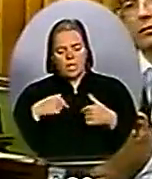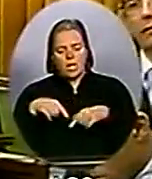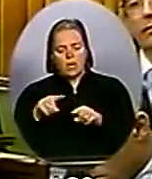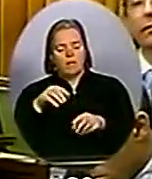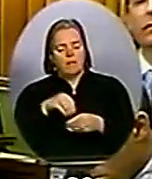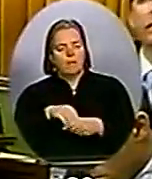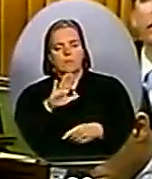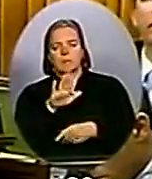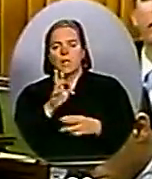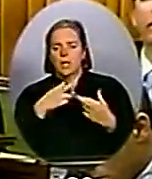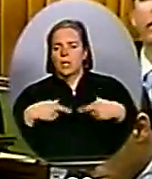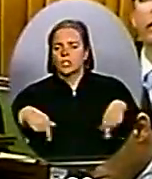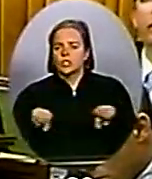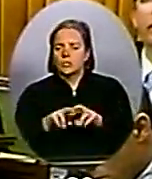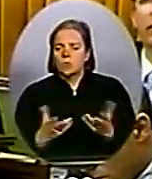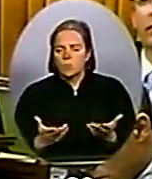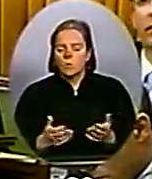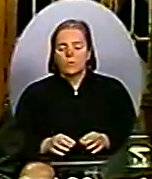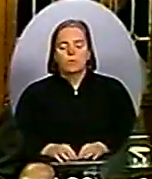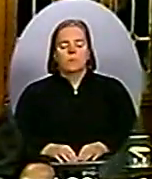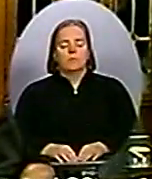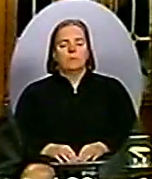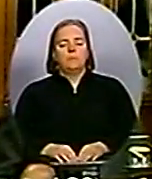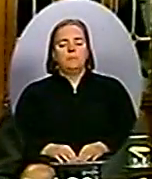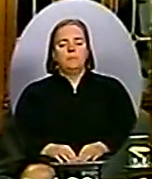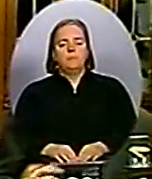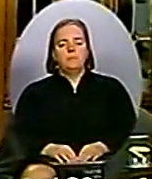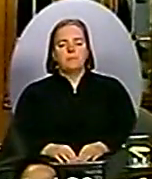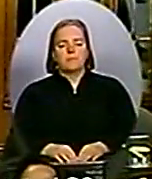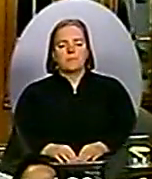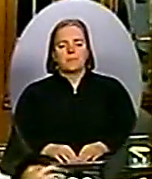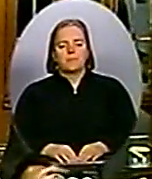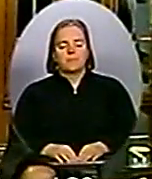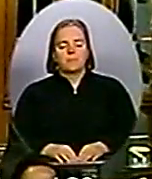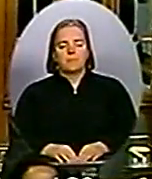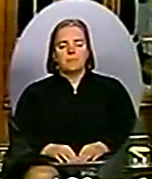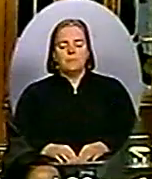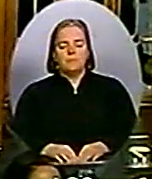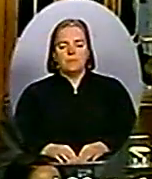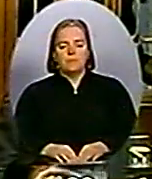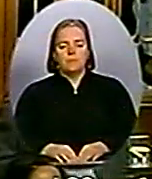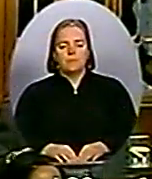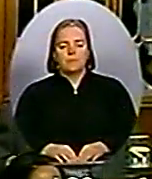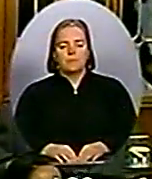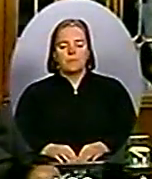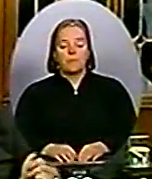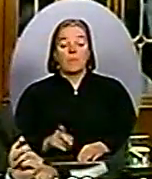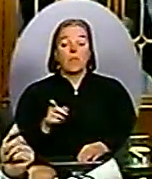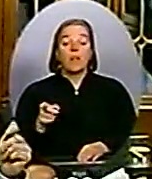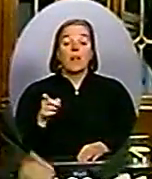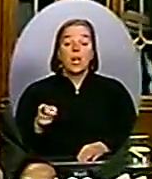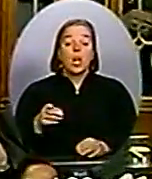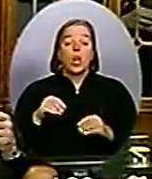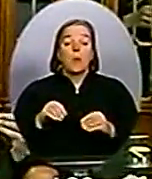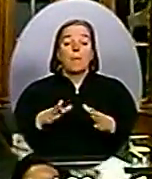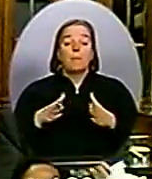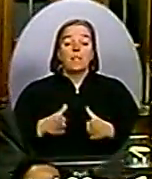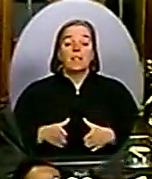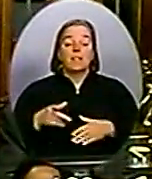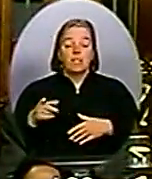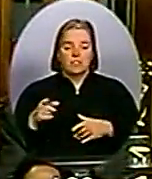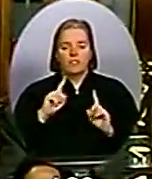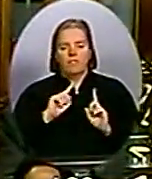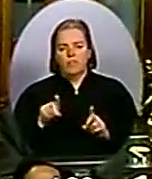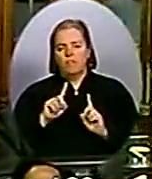It is precisely because he reaches out to the good people of Labrador that he represents their values of hard work and common sense